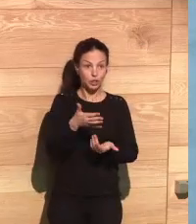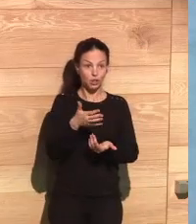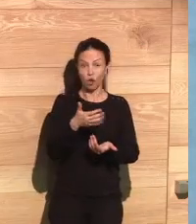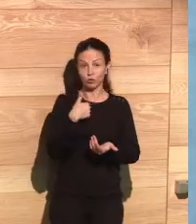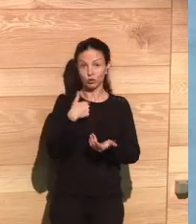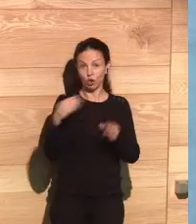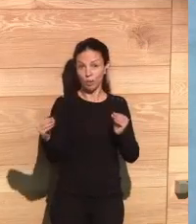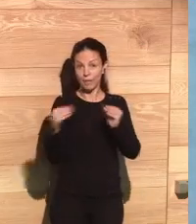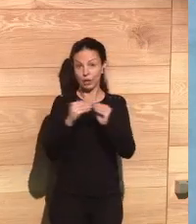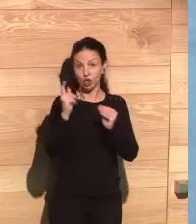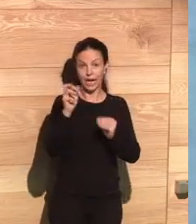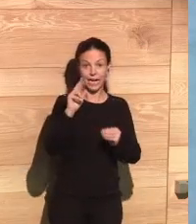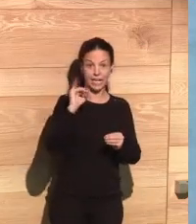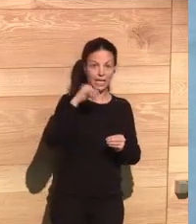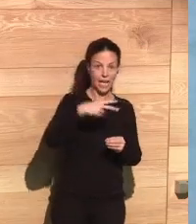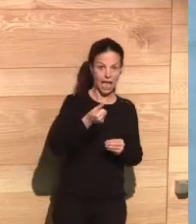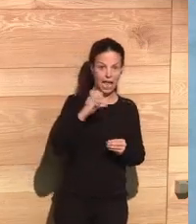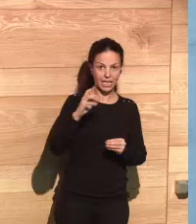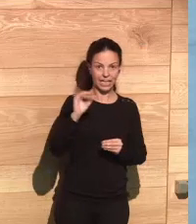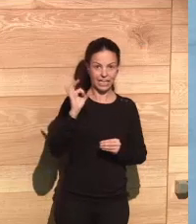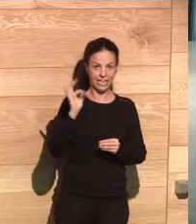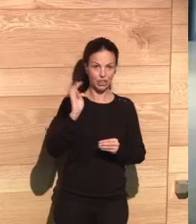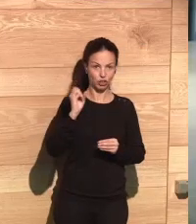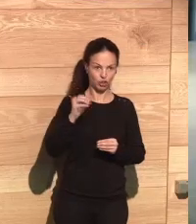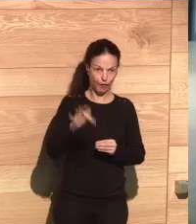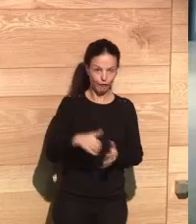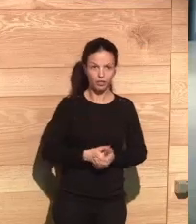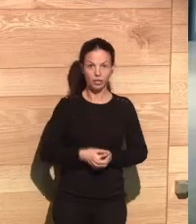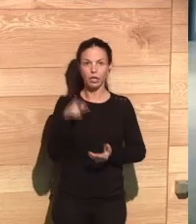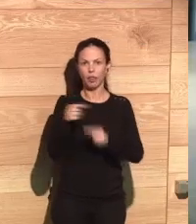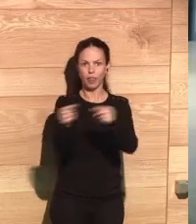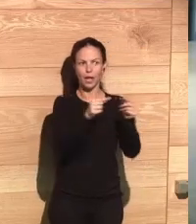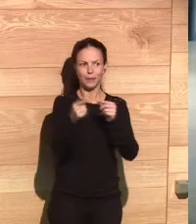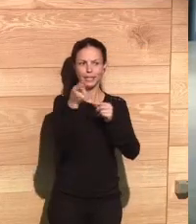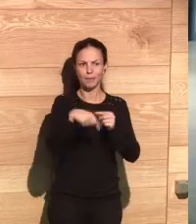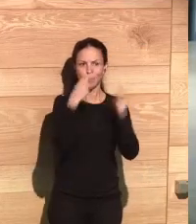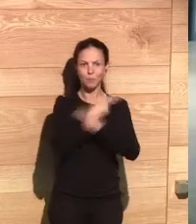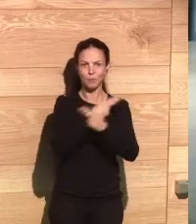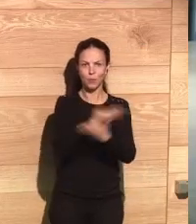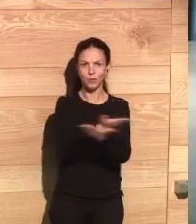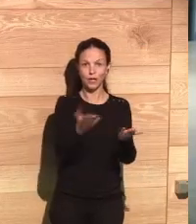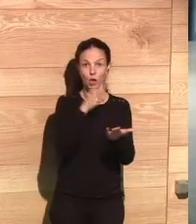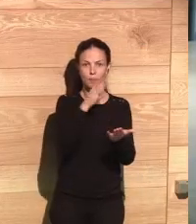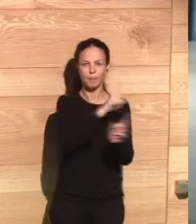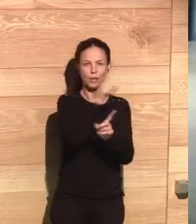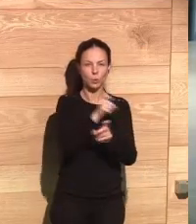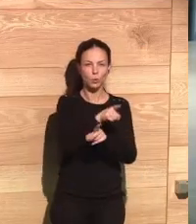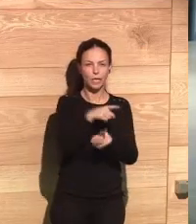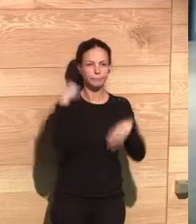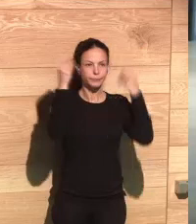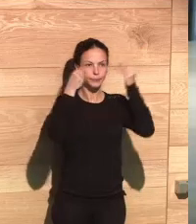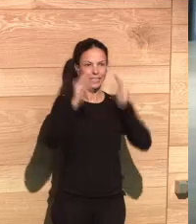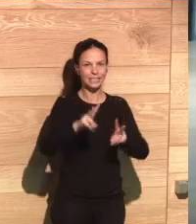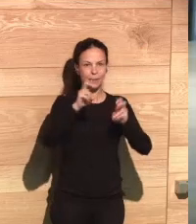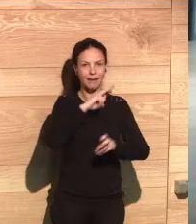because I was moving my head nodding before because I fully agree with Karina and what Christophe